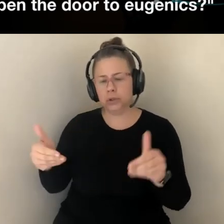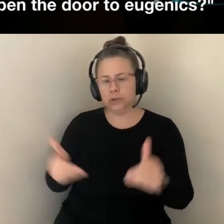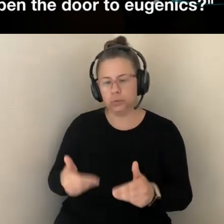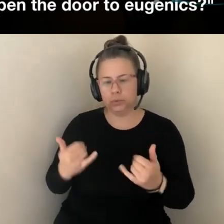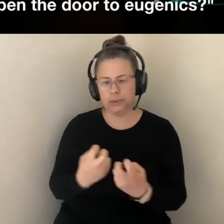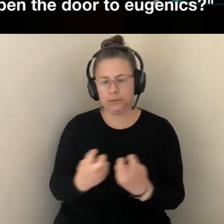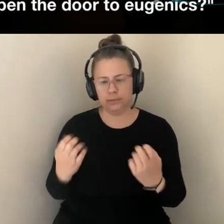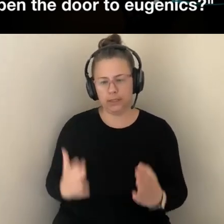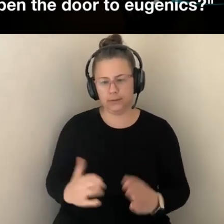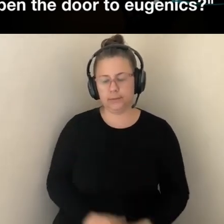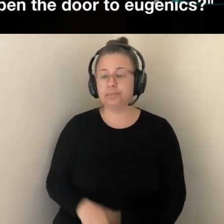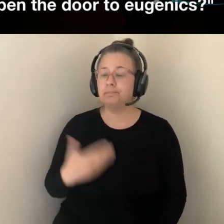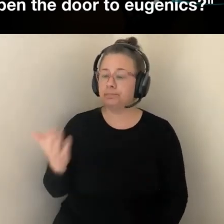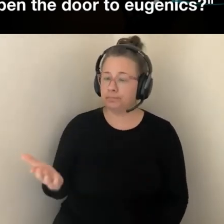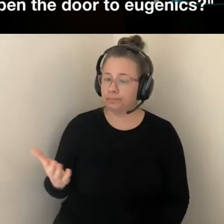CHRIST.